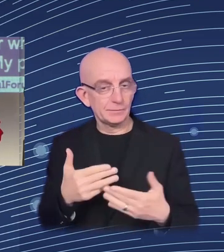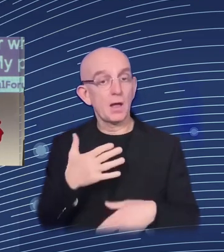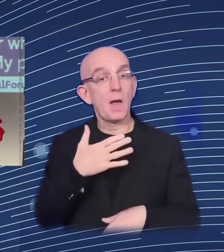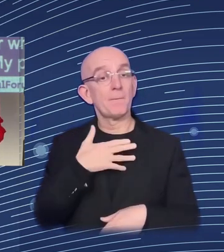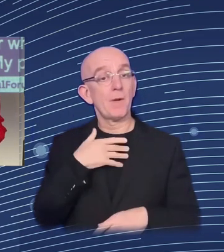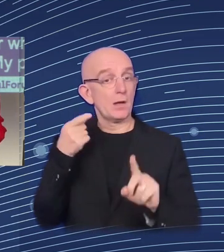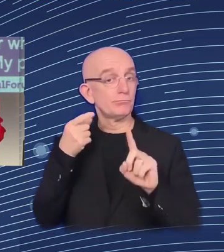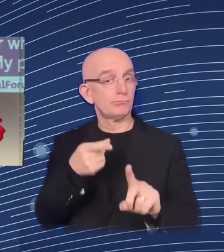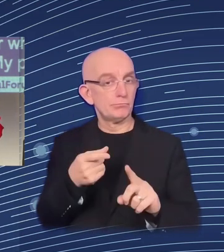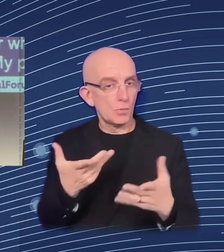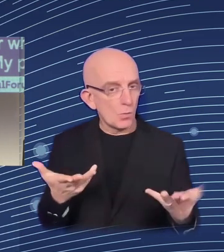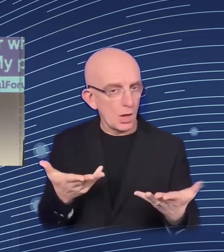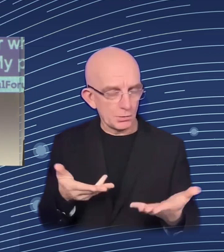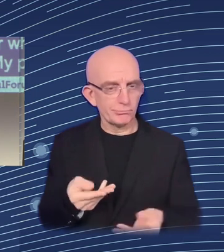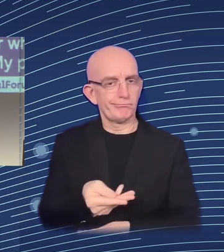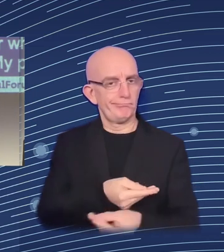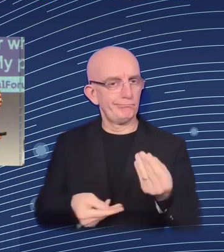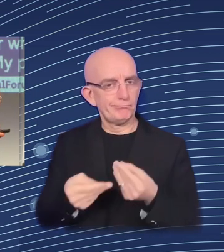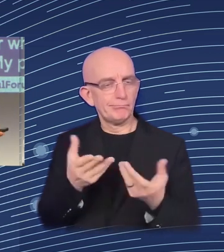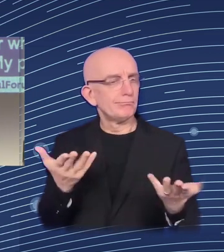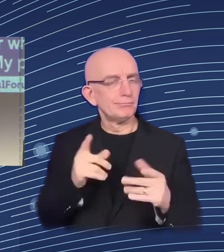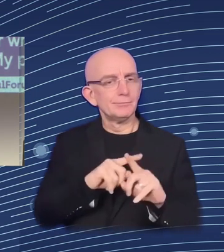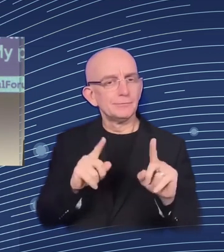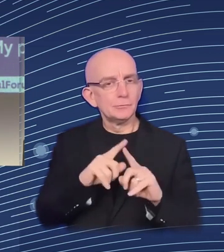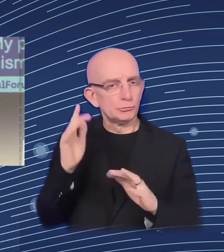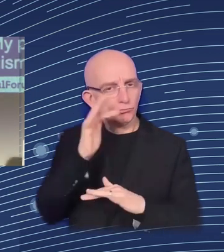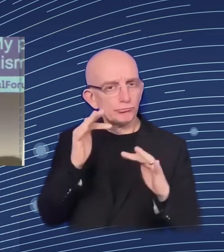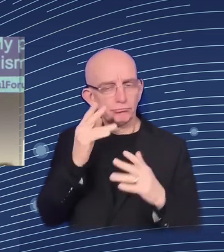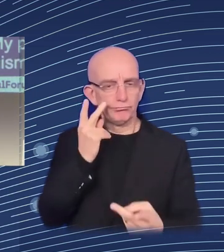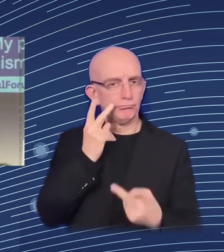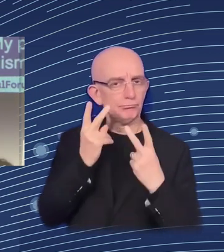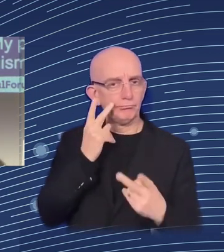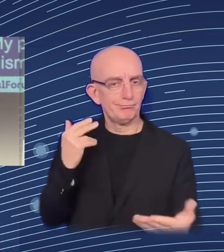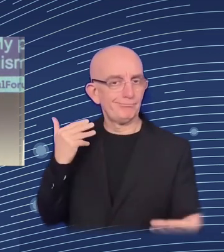So, this is the outline of my presentation.